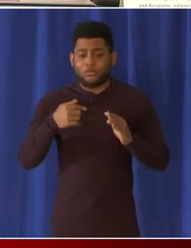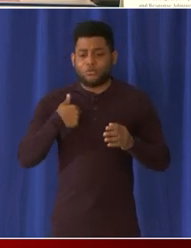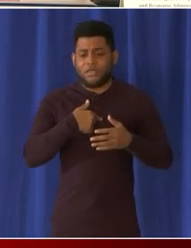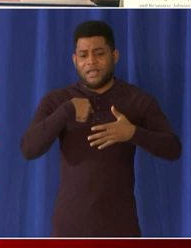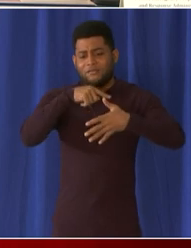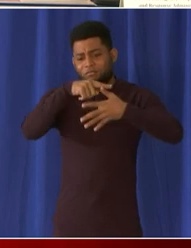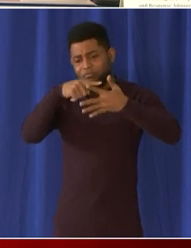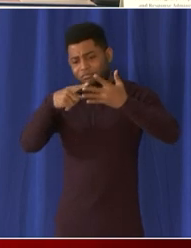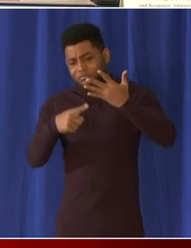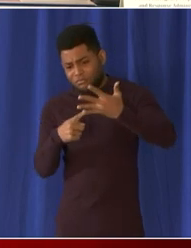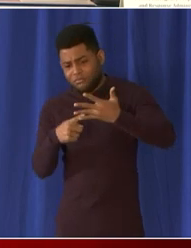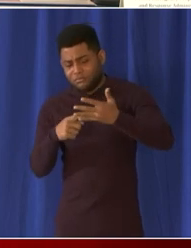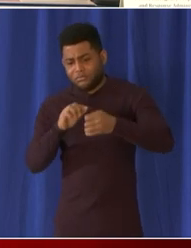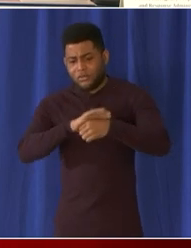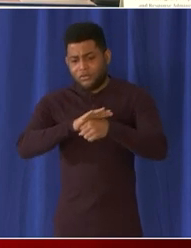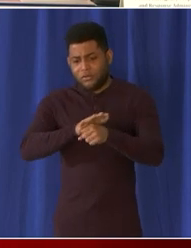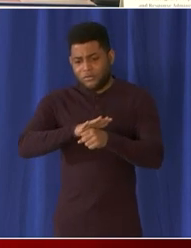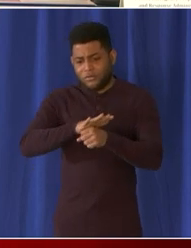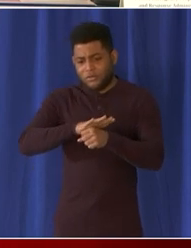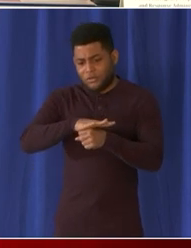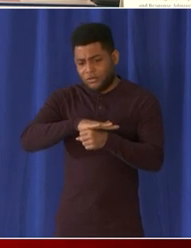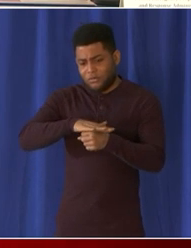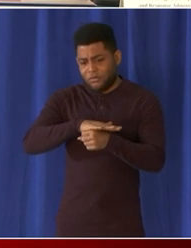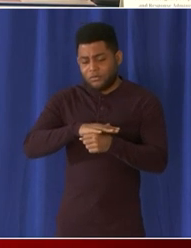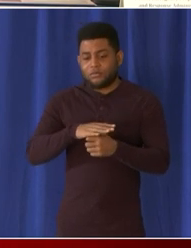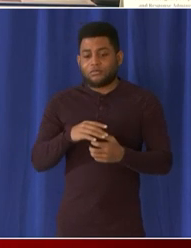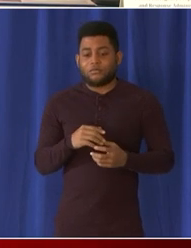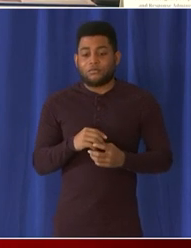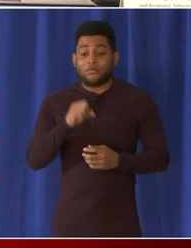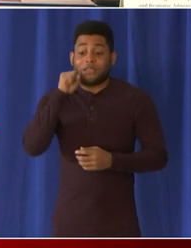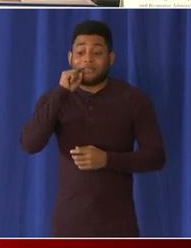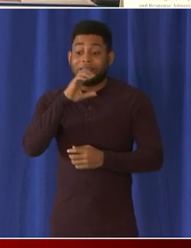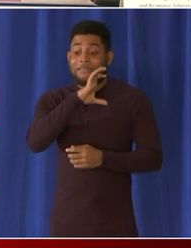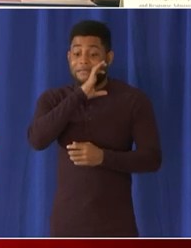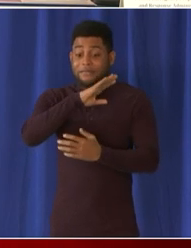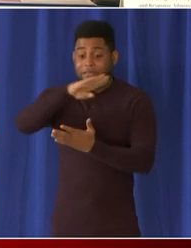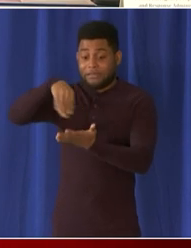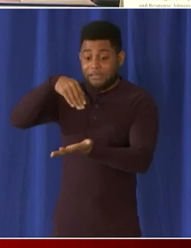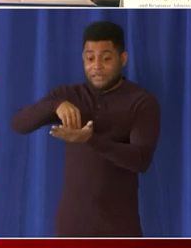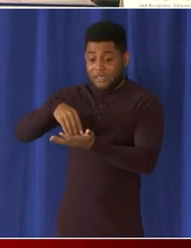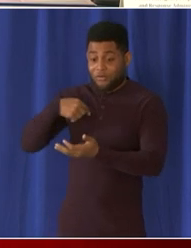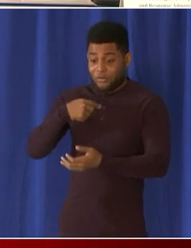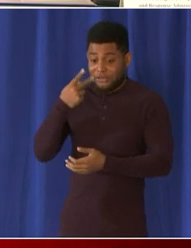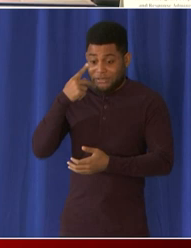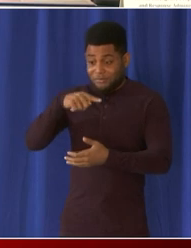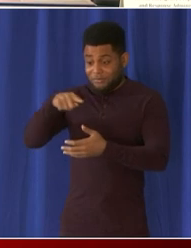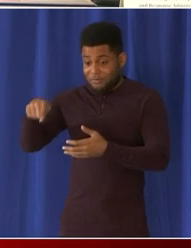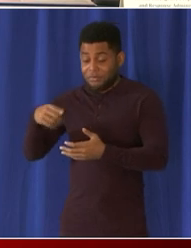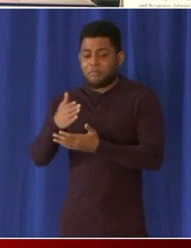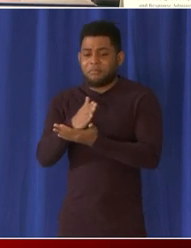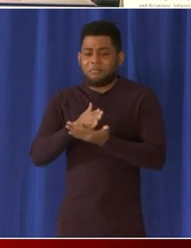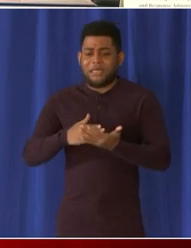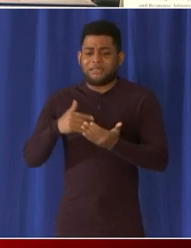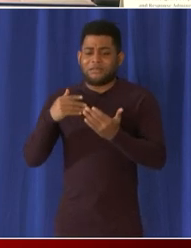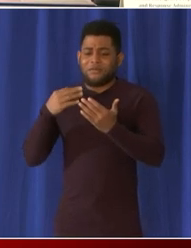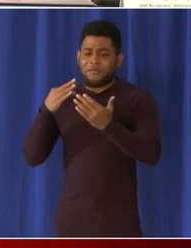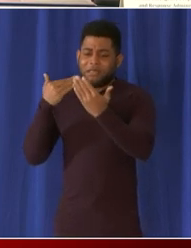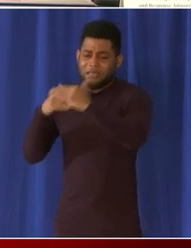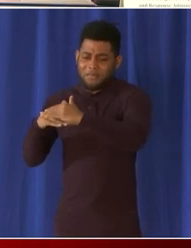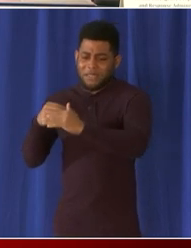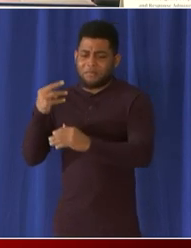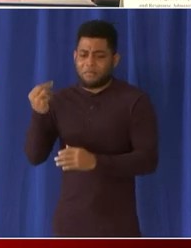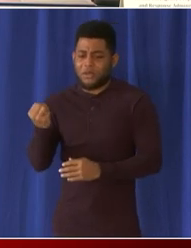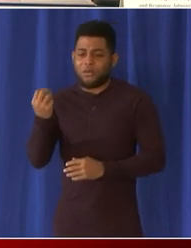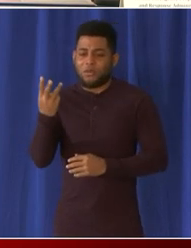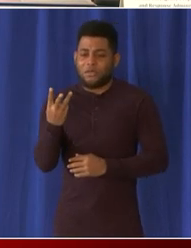older at the the senior centers. You'll note on the screen there are some that are open Monday Wednesday and Friday and others that are open